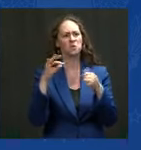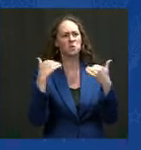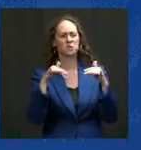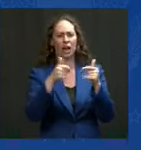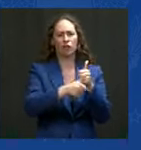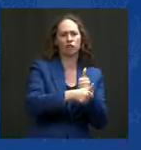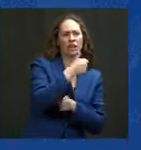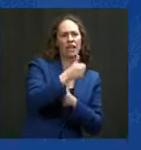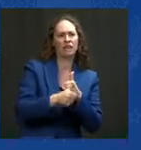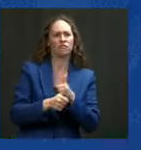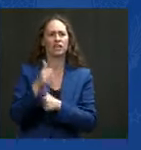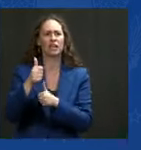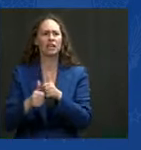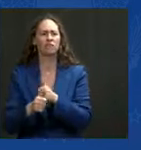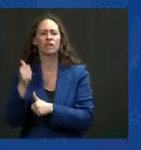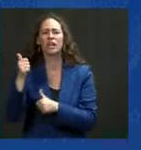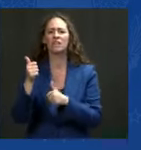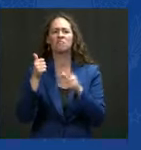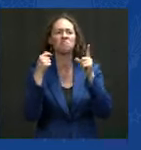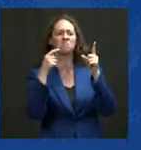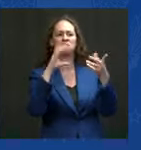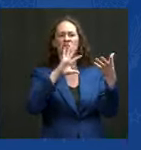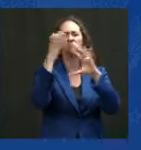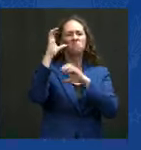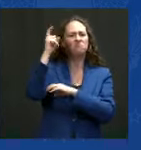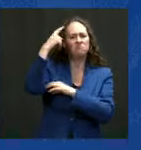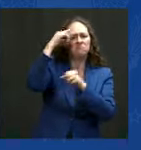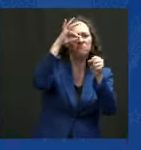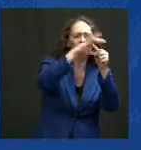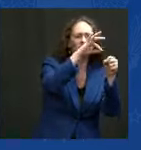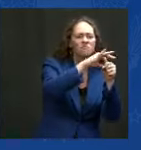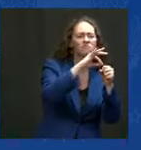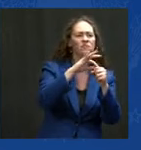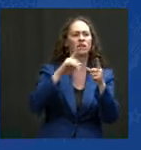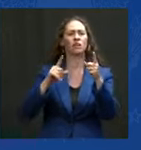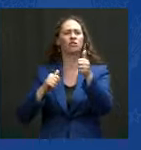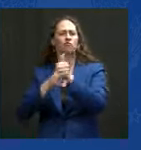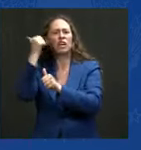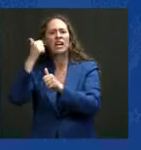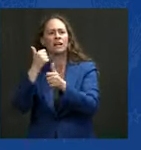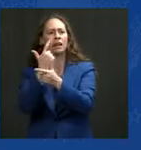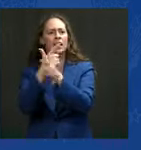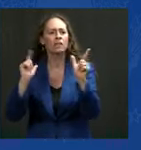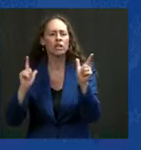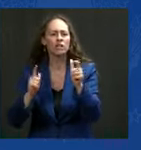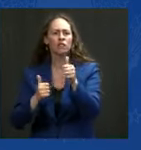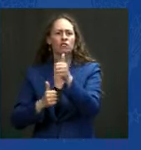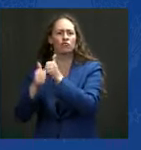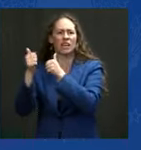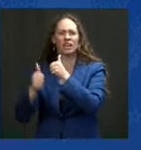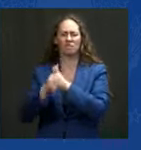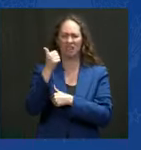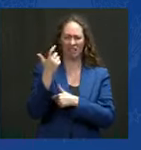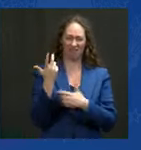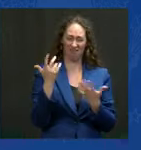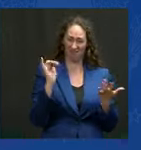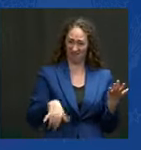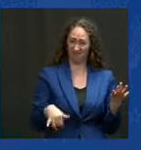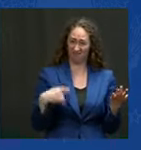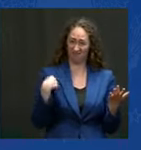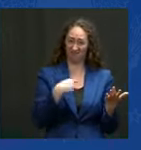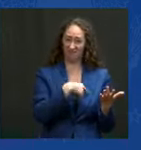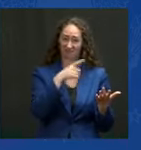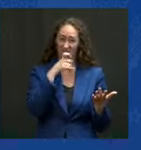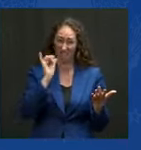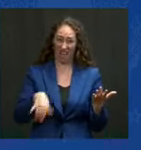on liberty, an assault on who we are, who we are as Americans. For make no